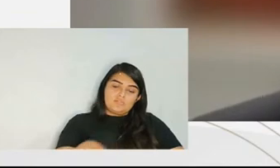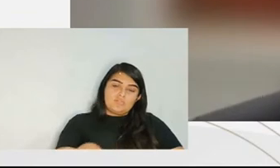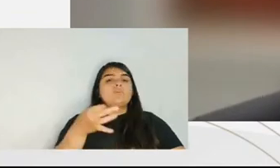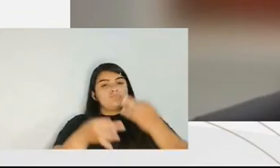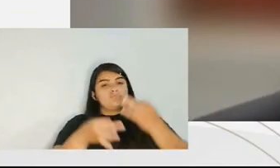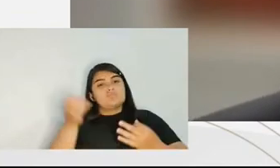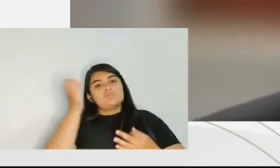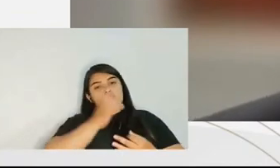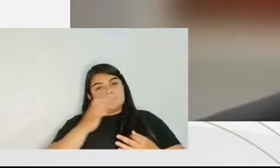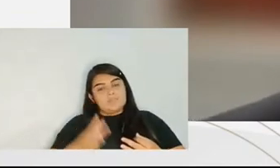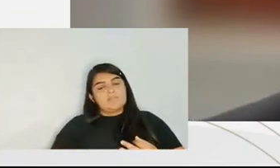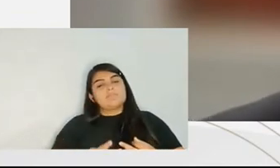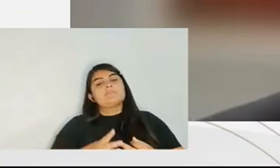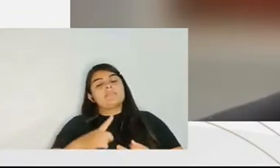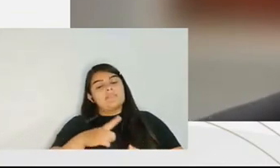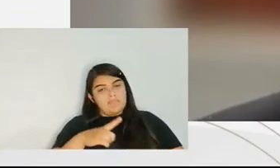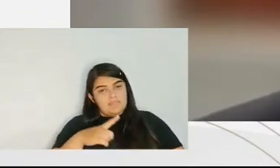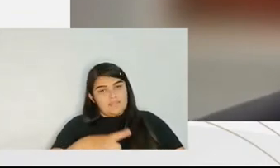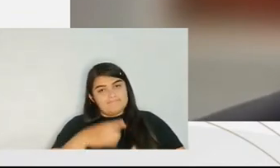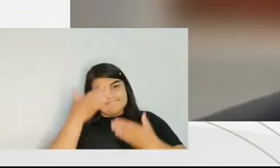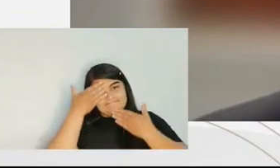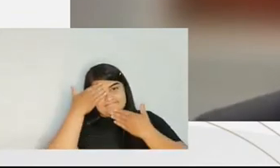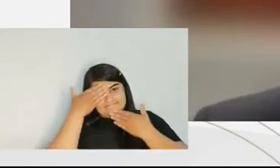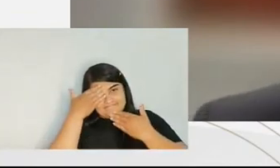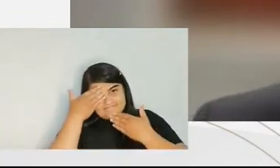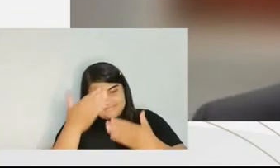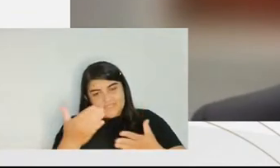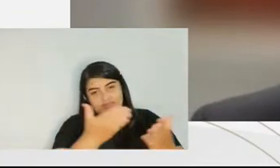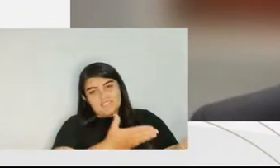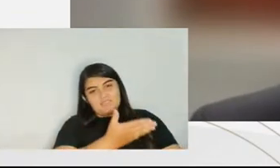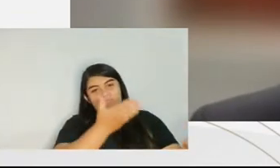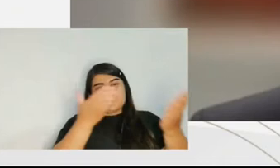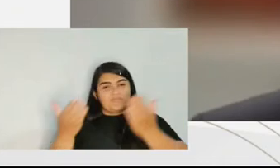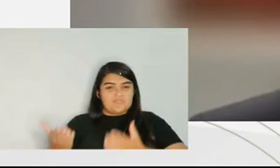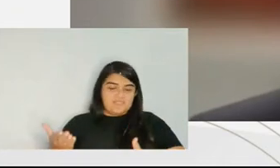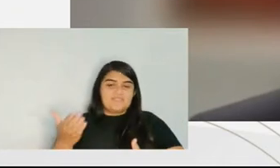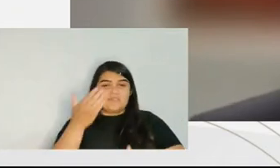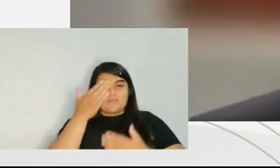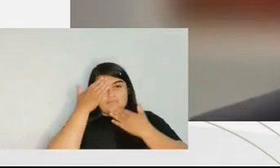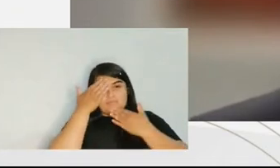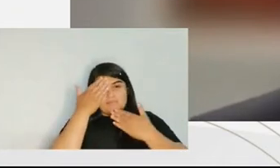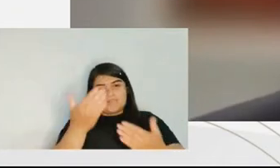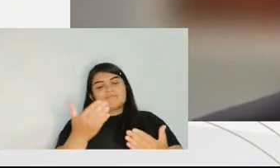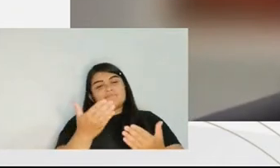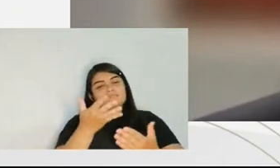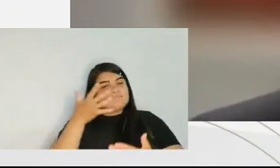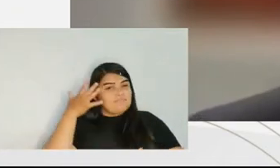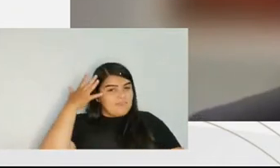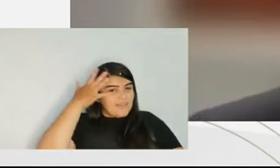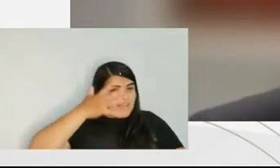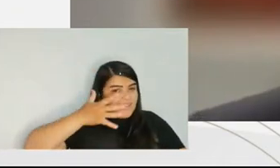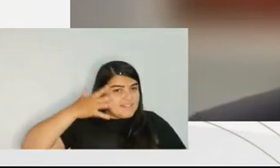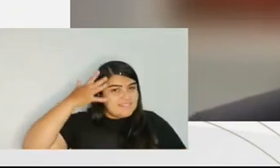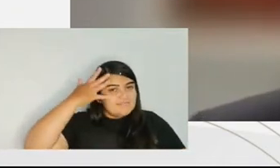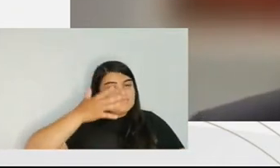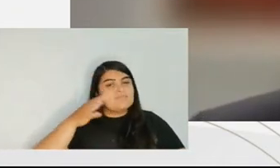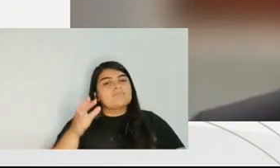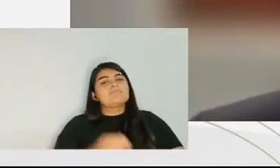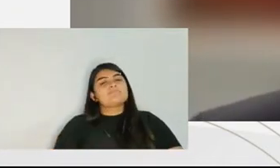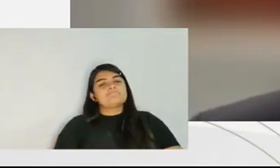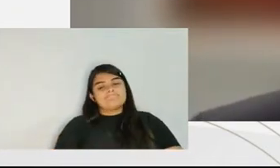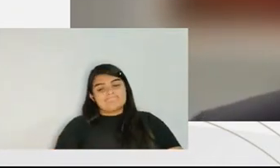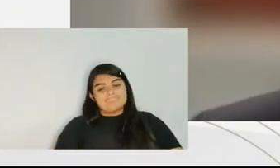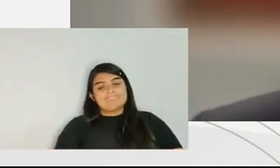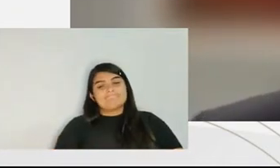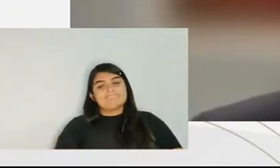volume that the criminal justice in brazil is facing so thanks a lot for the invite for the words